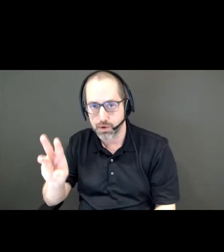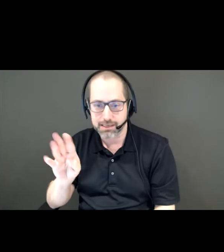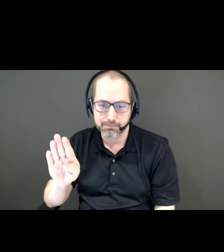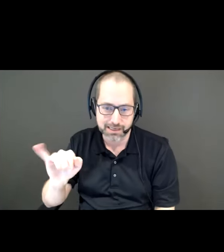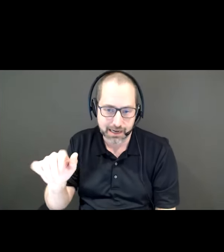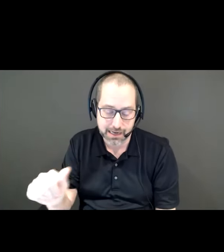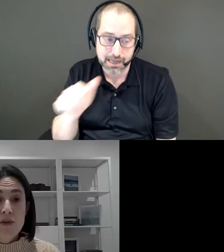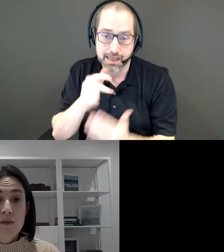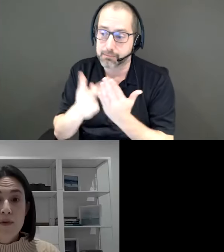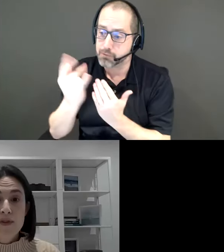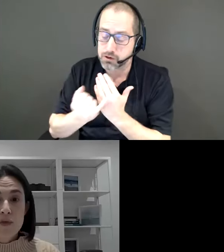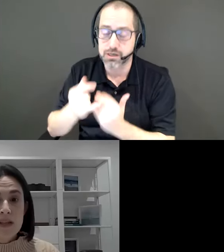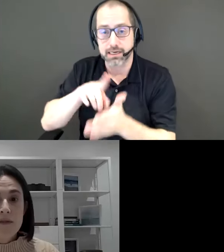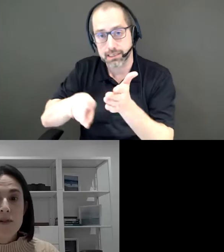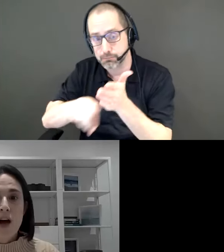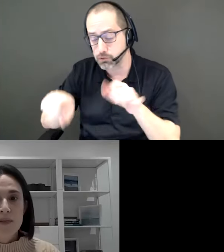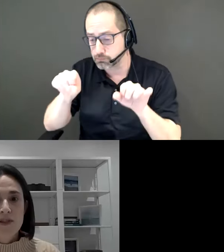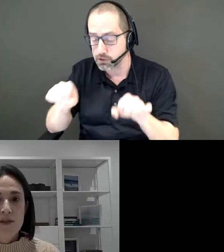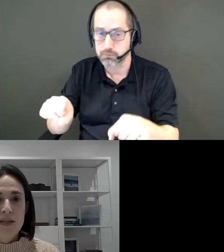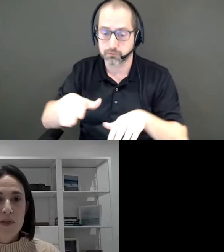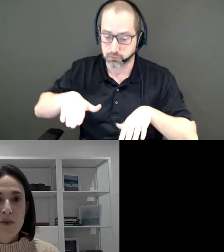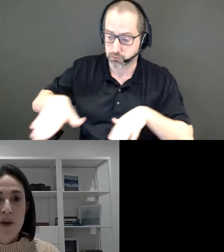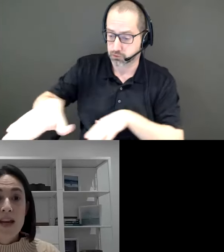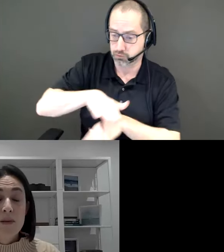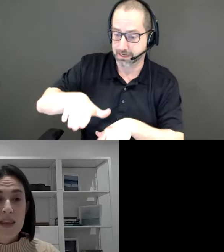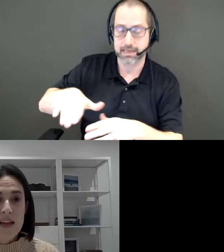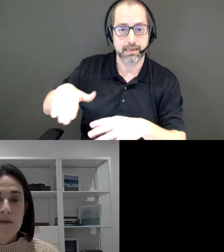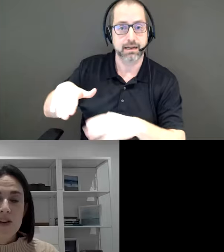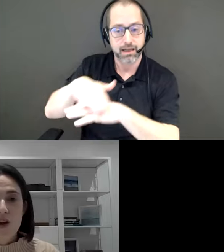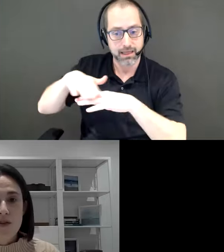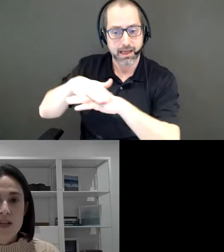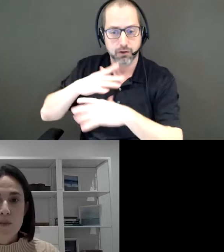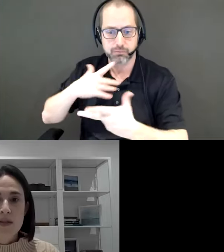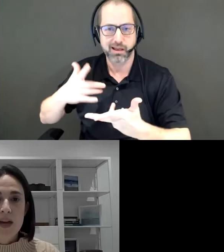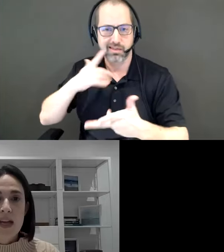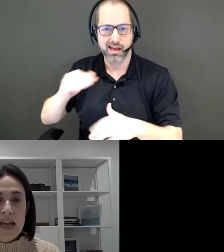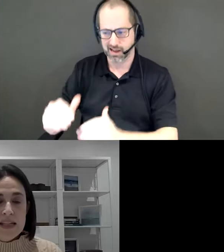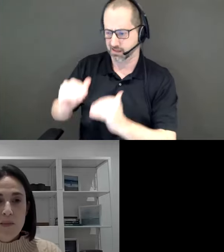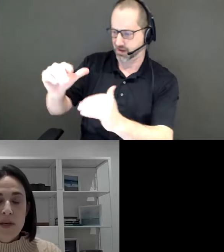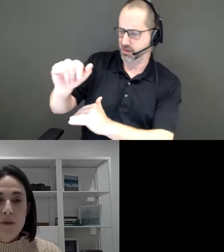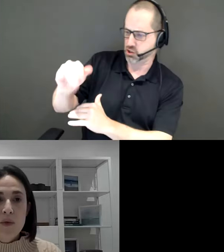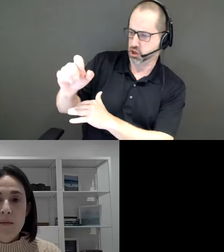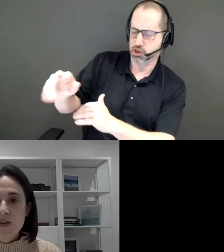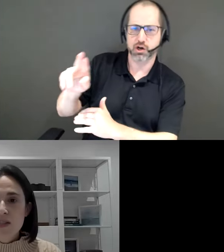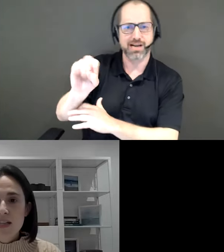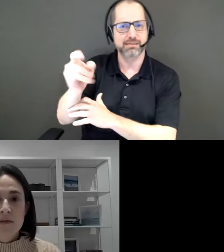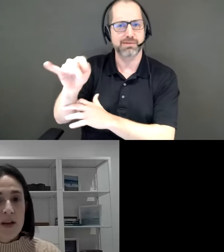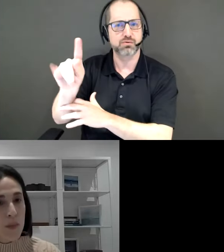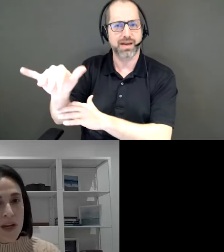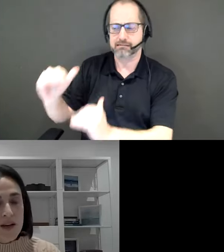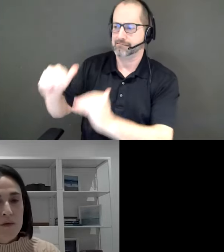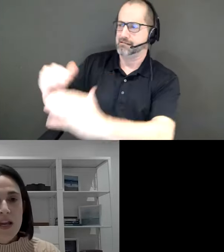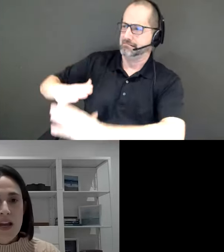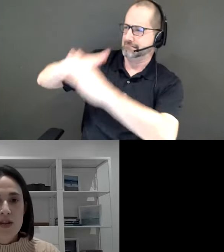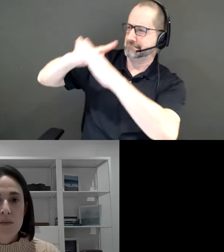project that explores the potential for the street level obstacle that's been created by the Elevated Gardner Expressway to be reimagined as a